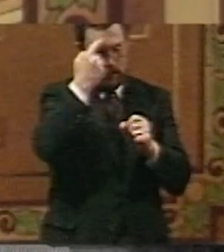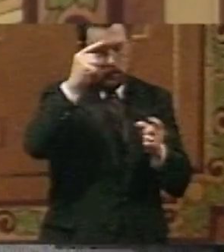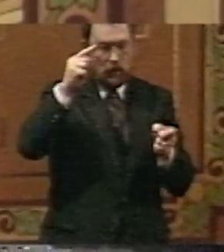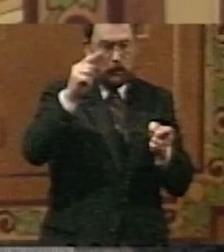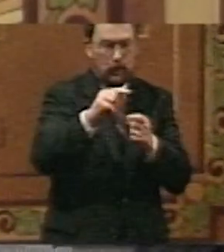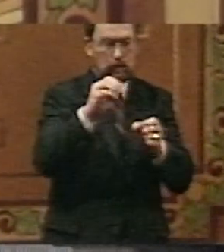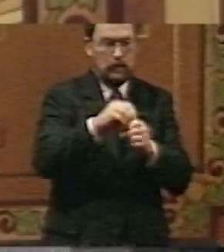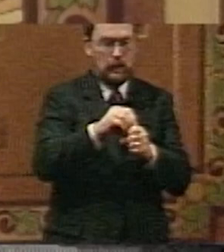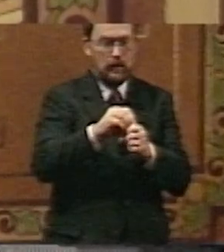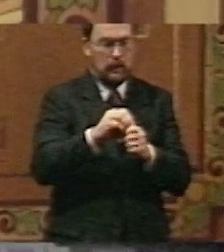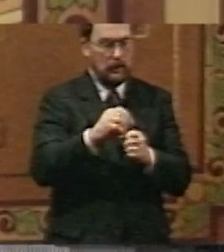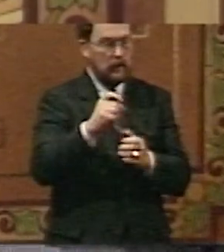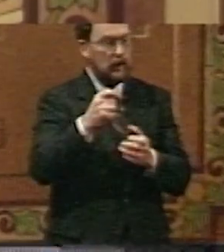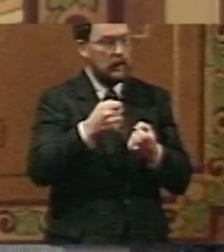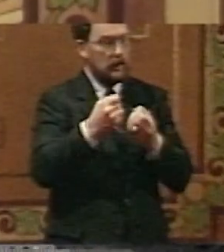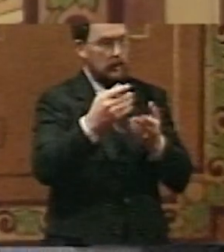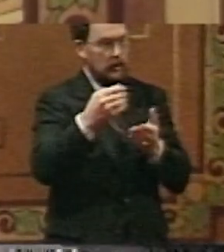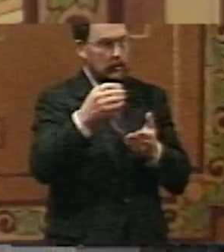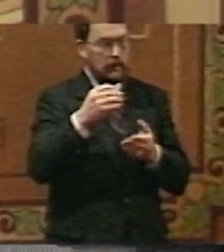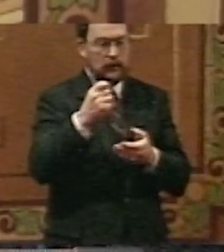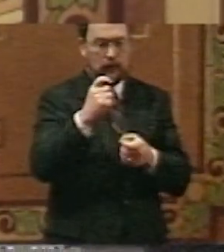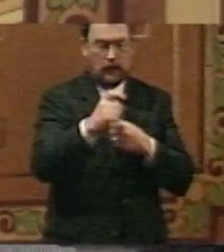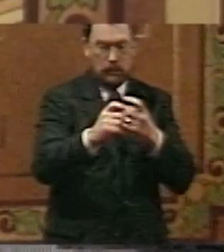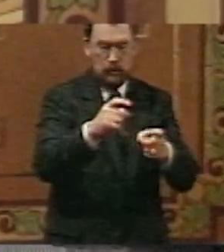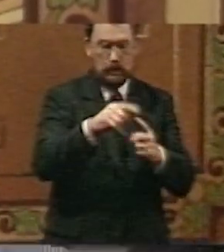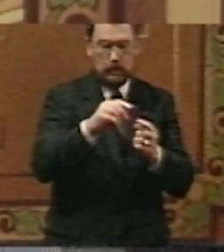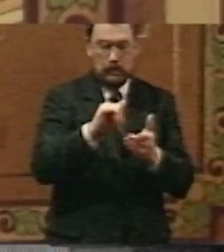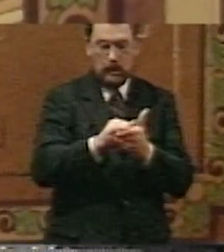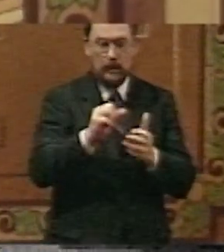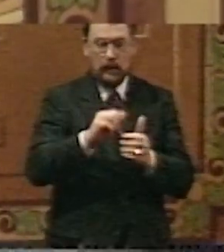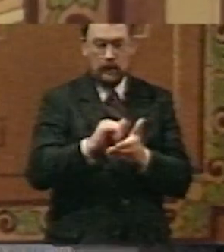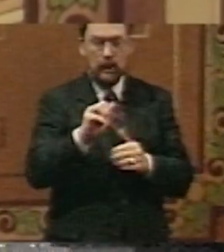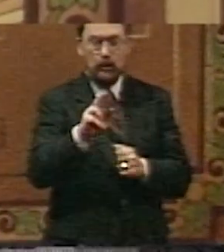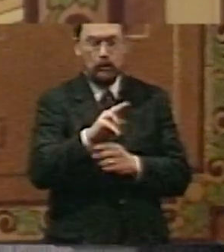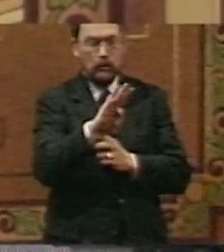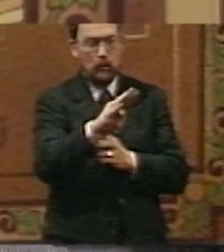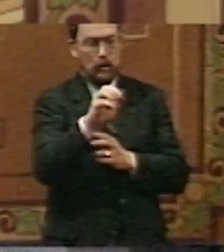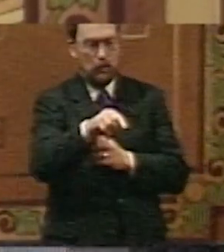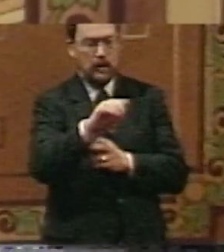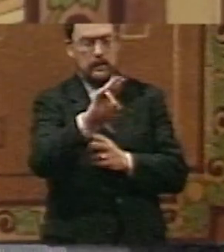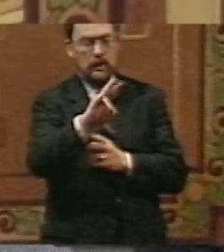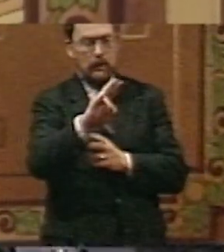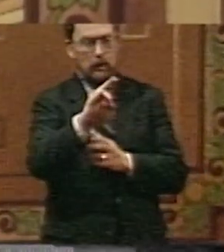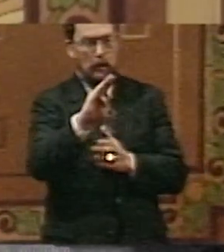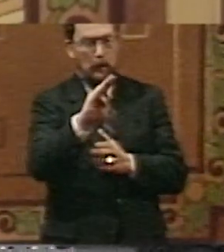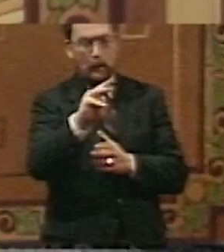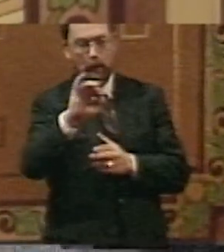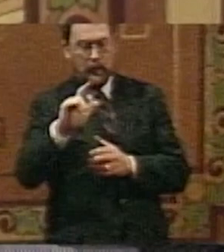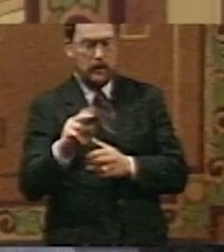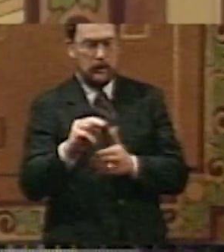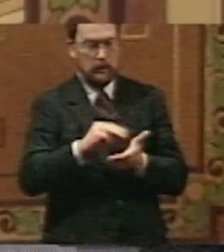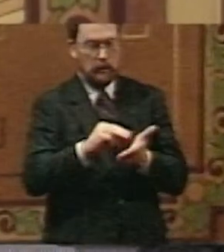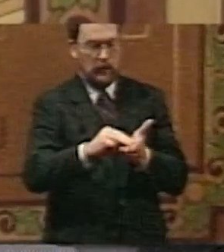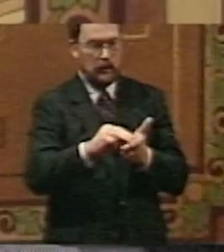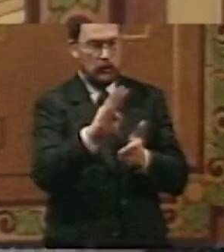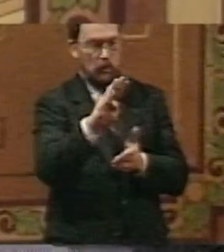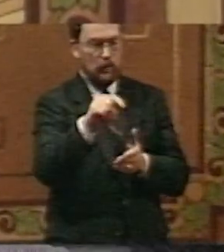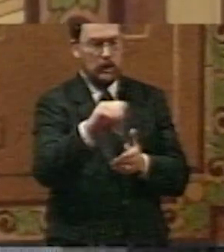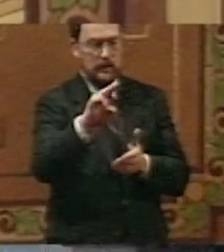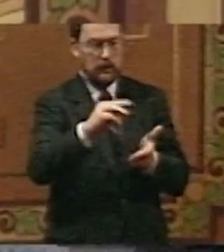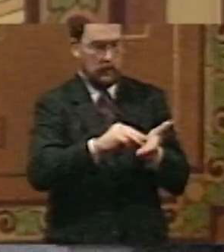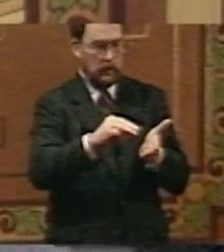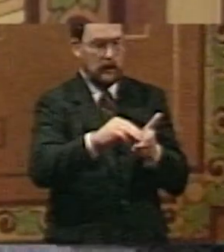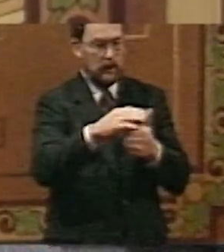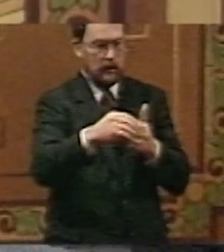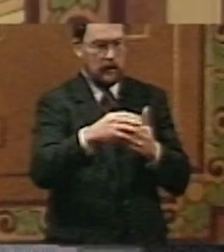reduction in the contribution rate, which will give us an opportunity to use $4.7 billion, $4.7